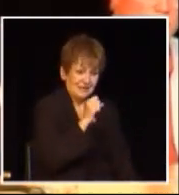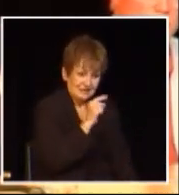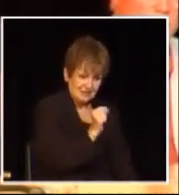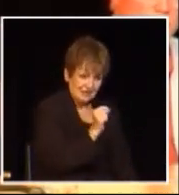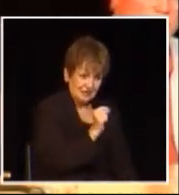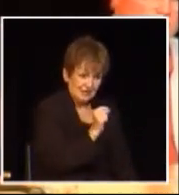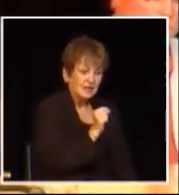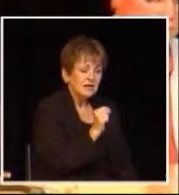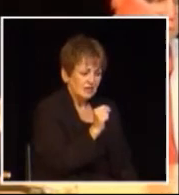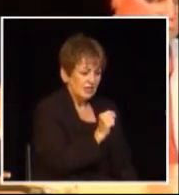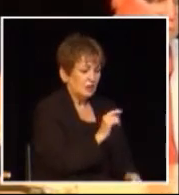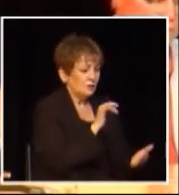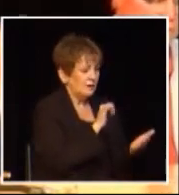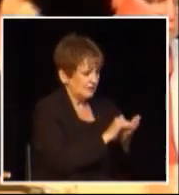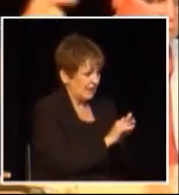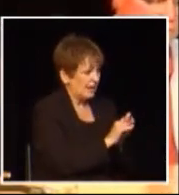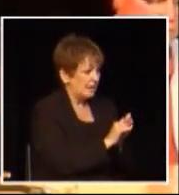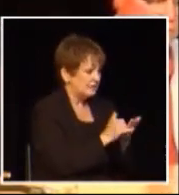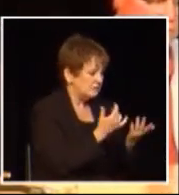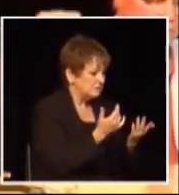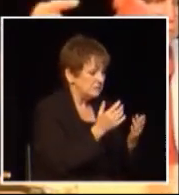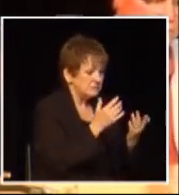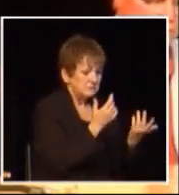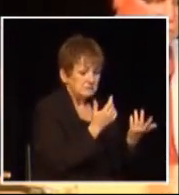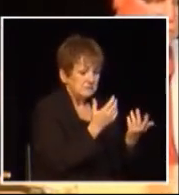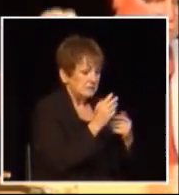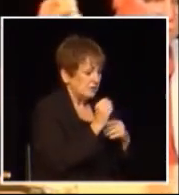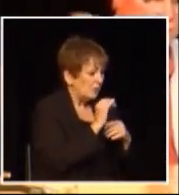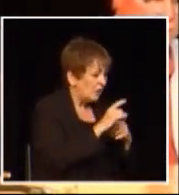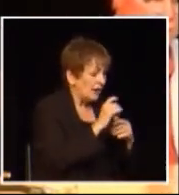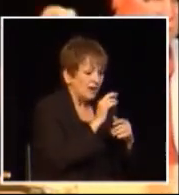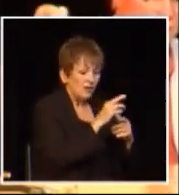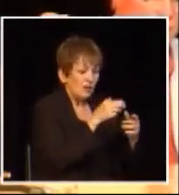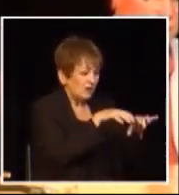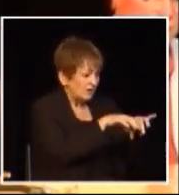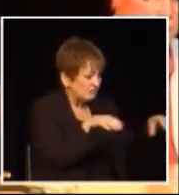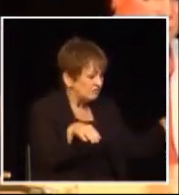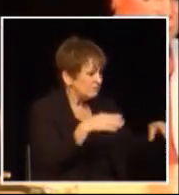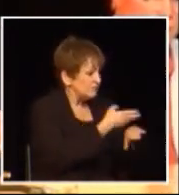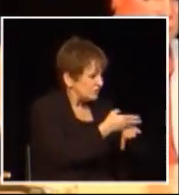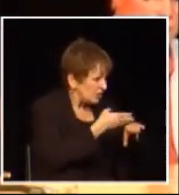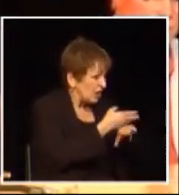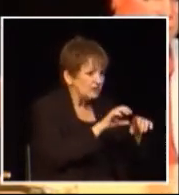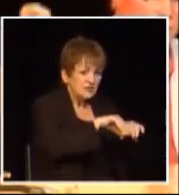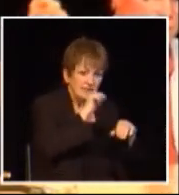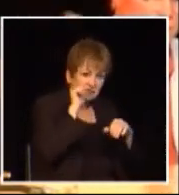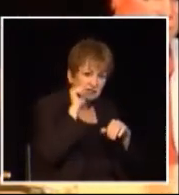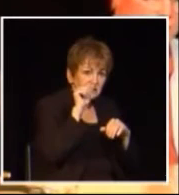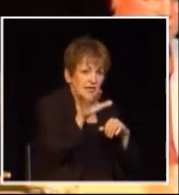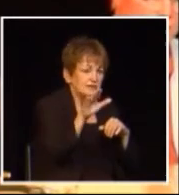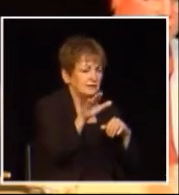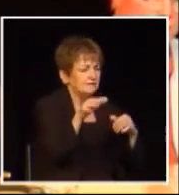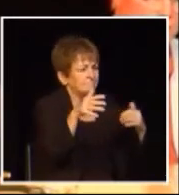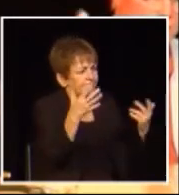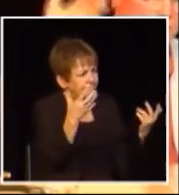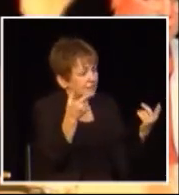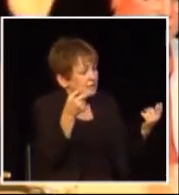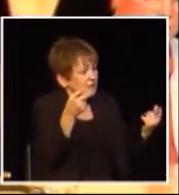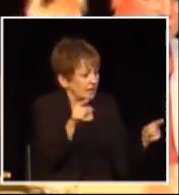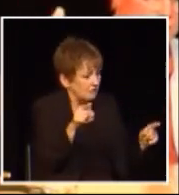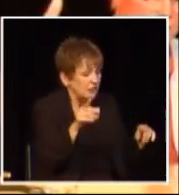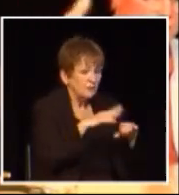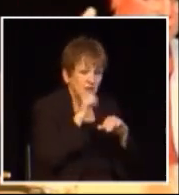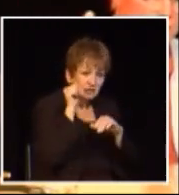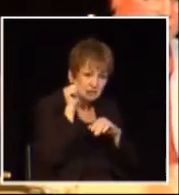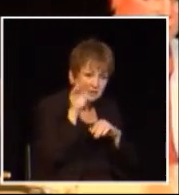past with the PST when they exported that ore to some place to be milled or exported those logs for some place